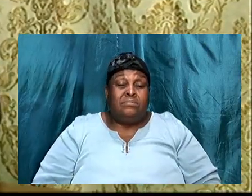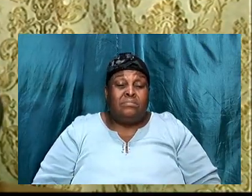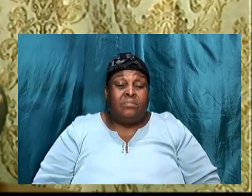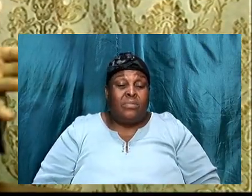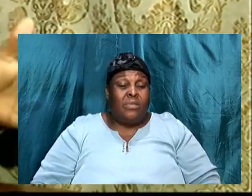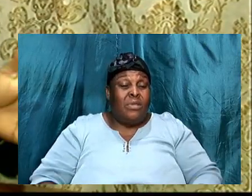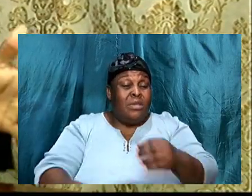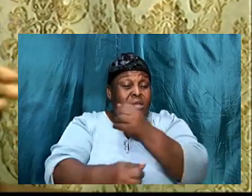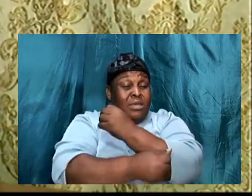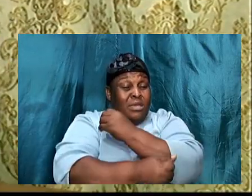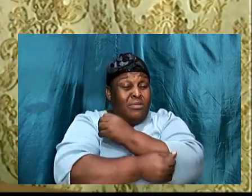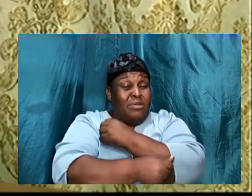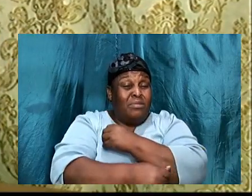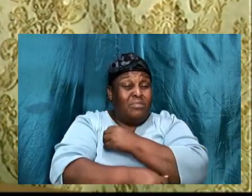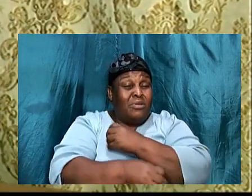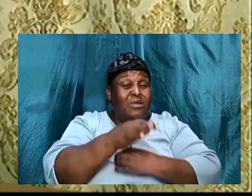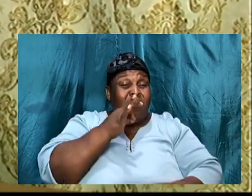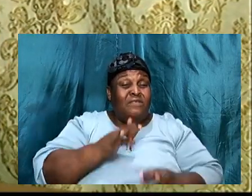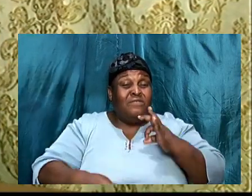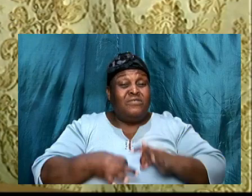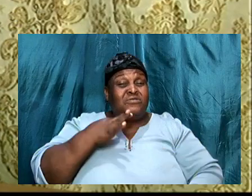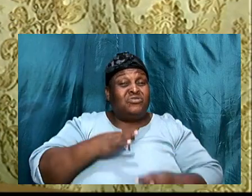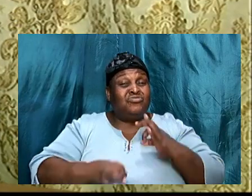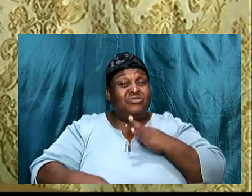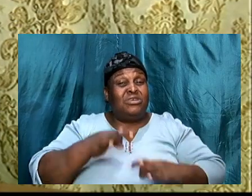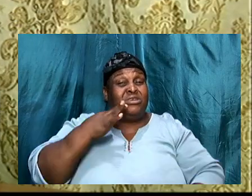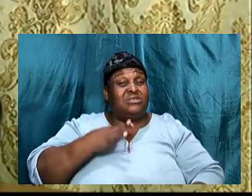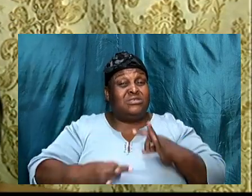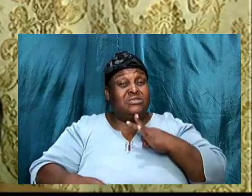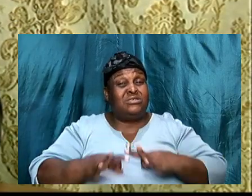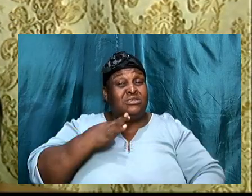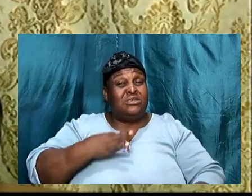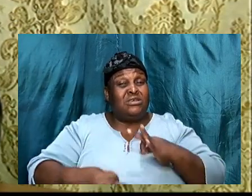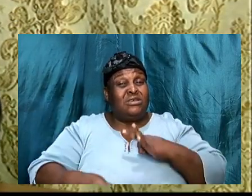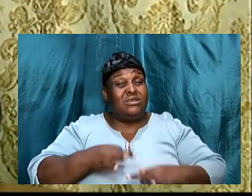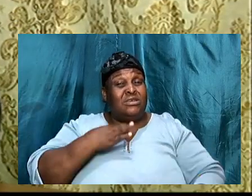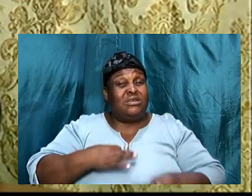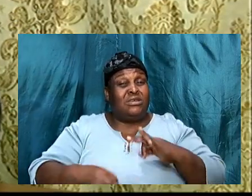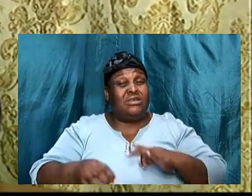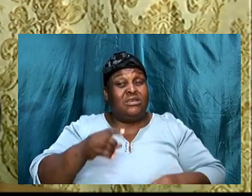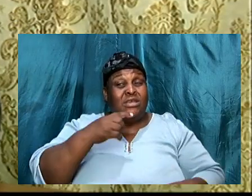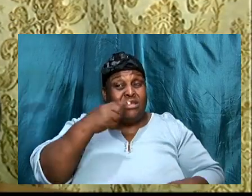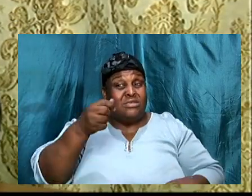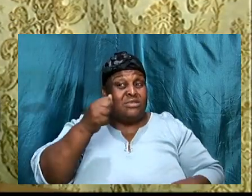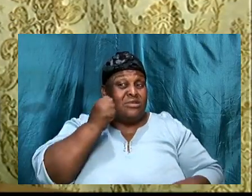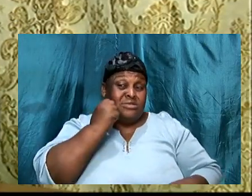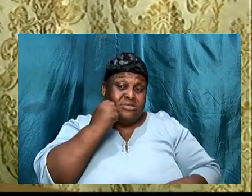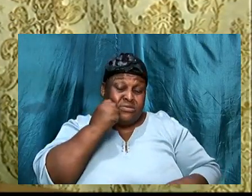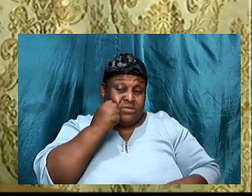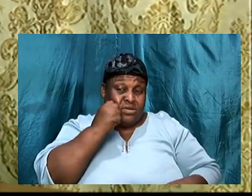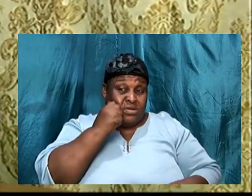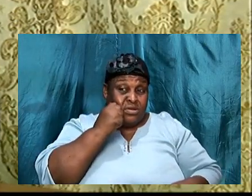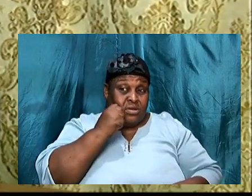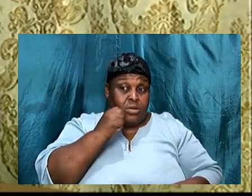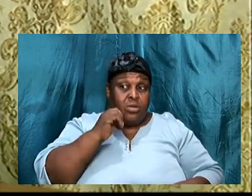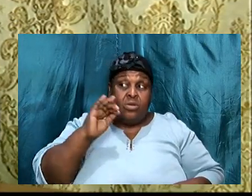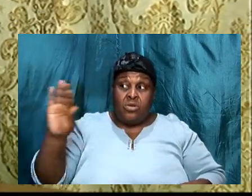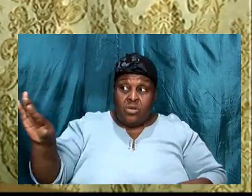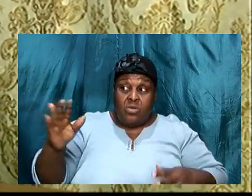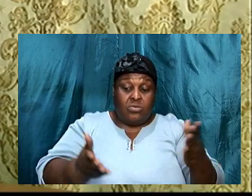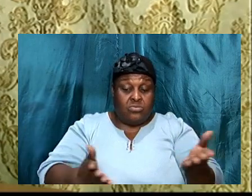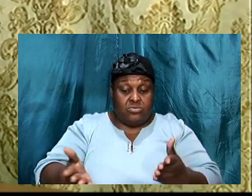Abraham got frustrated, and he said, look here, she's in thine hand, do with her, as you feel please.